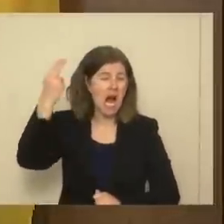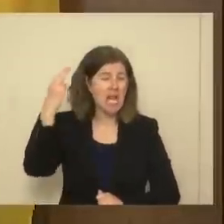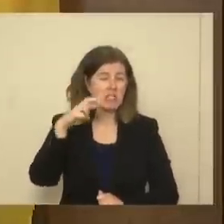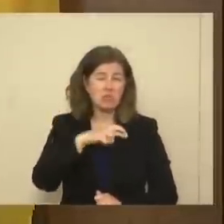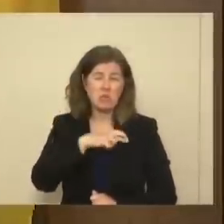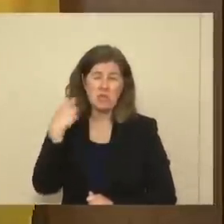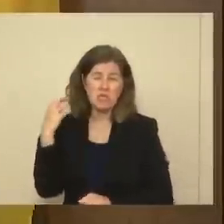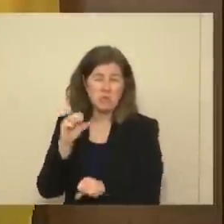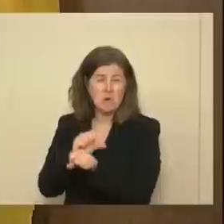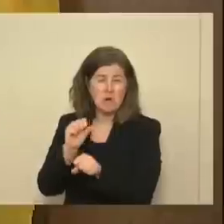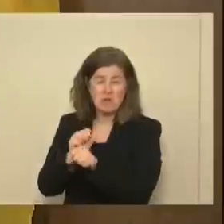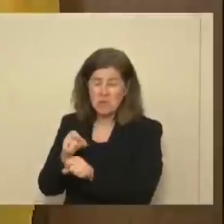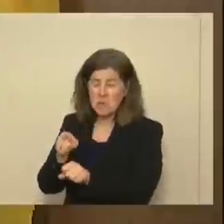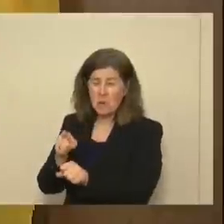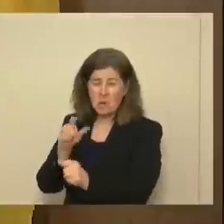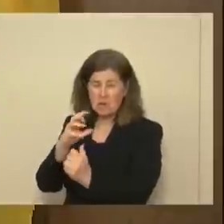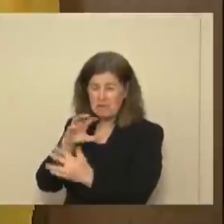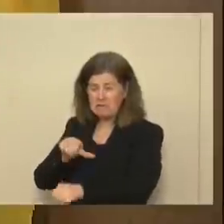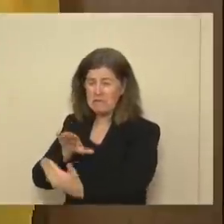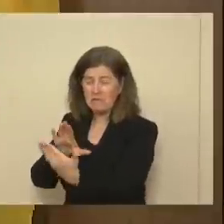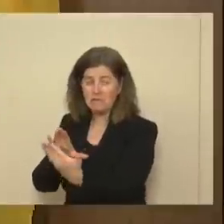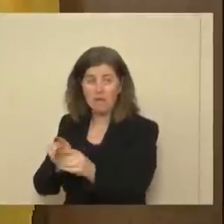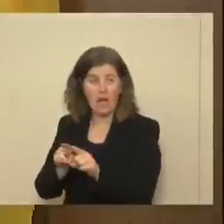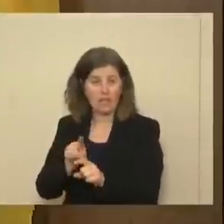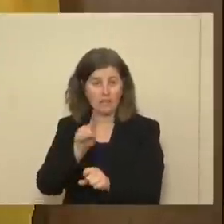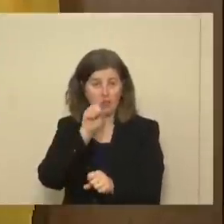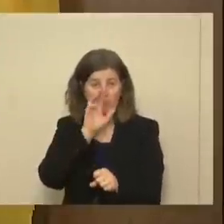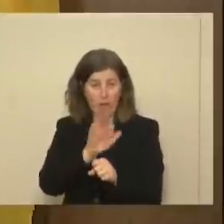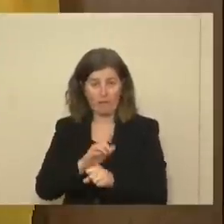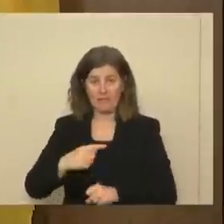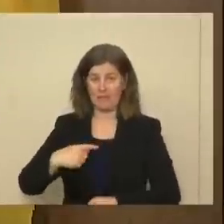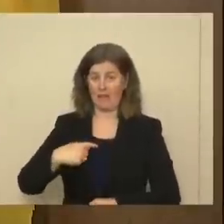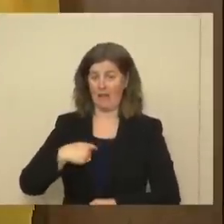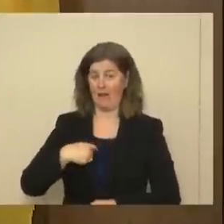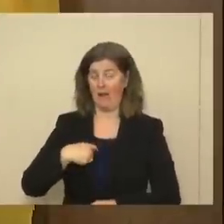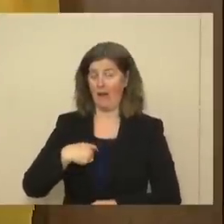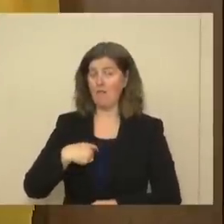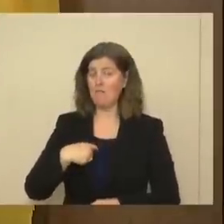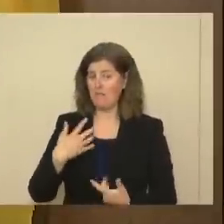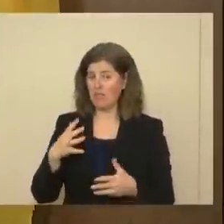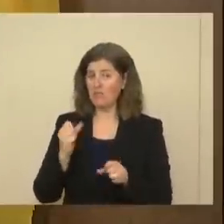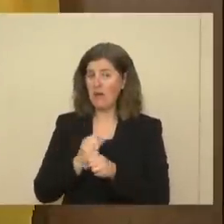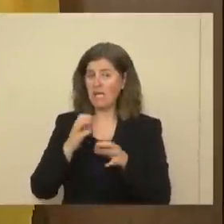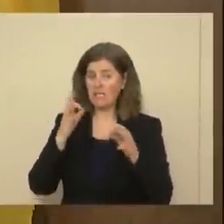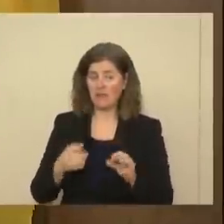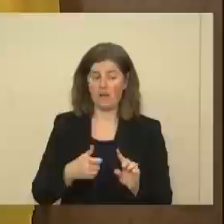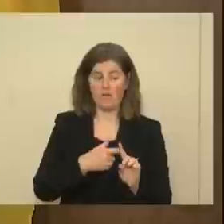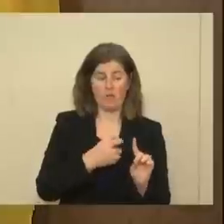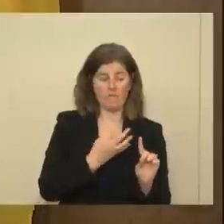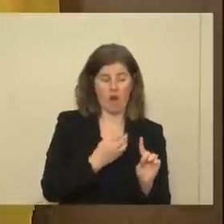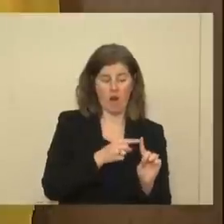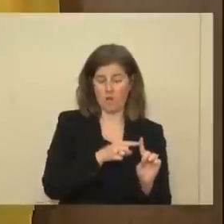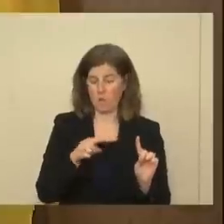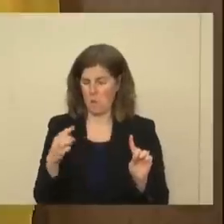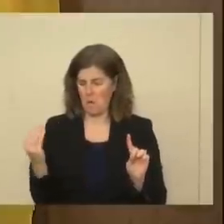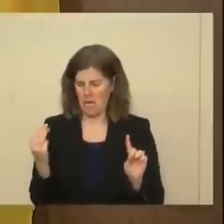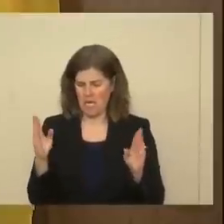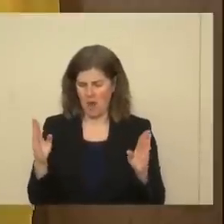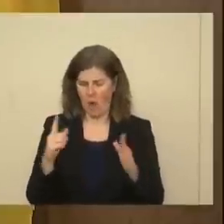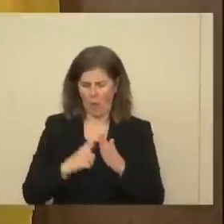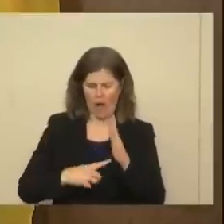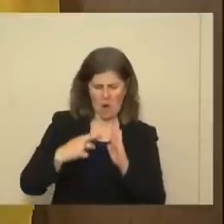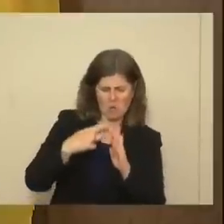undertake. And as promised, I made decisions from Friday to Monday about some of the